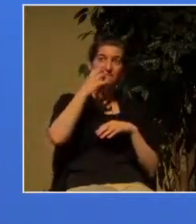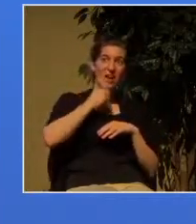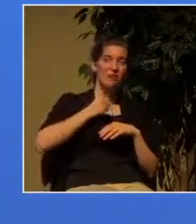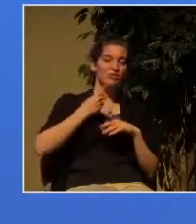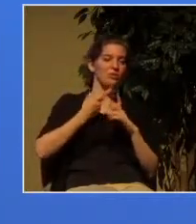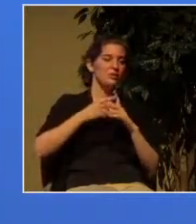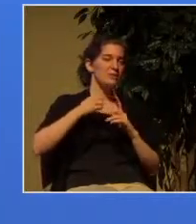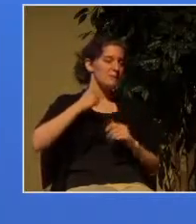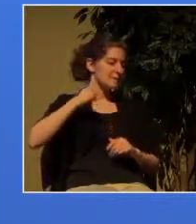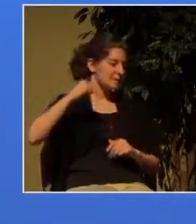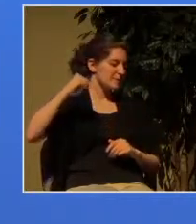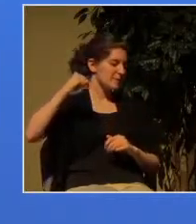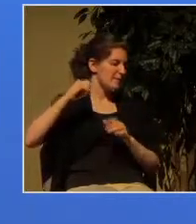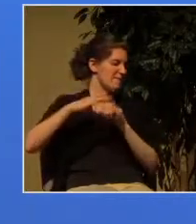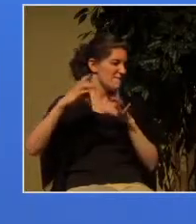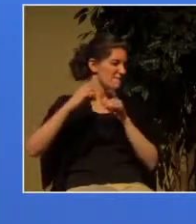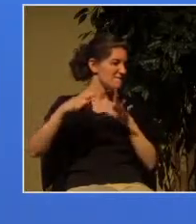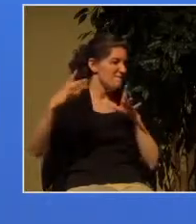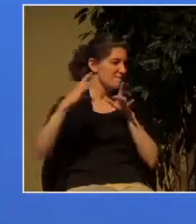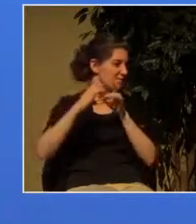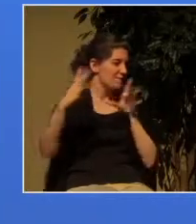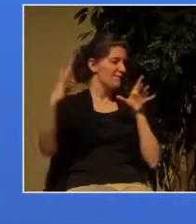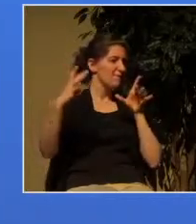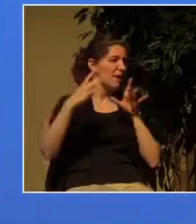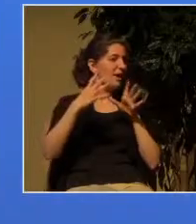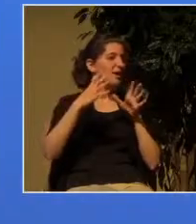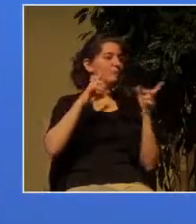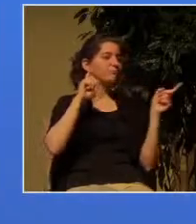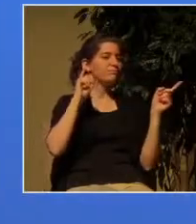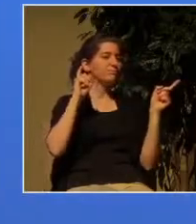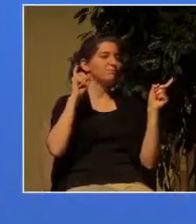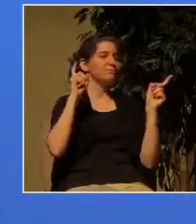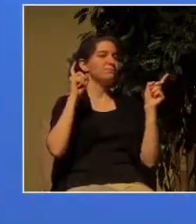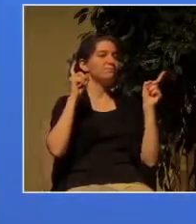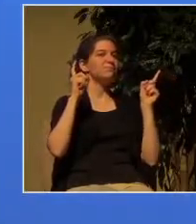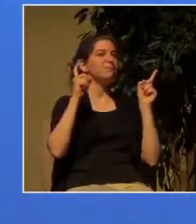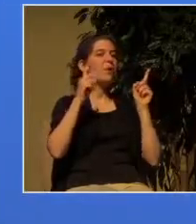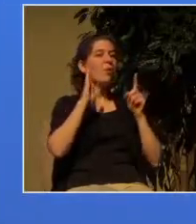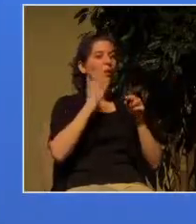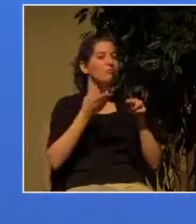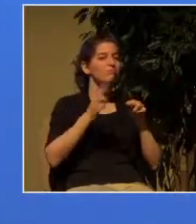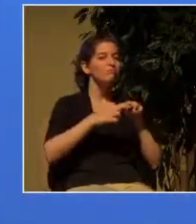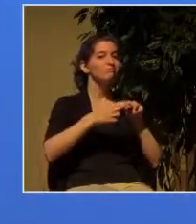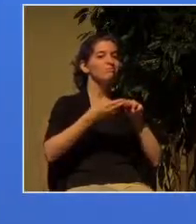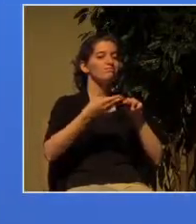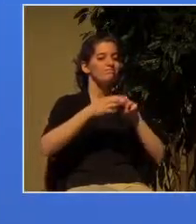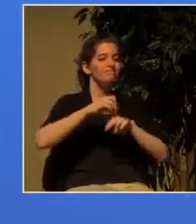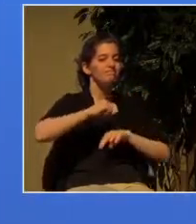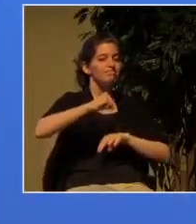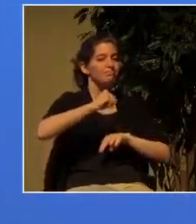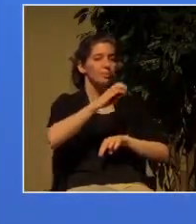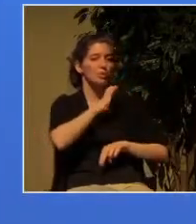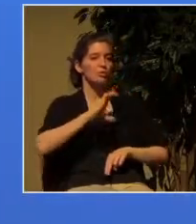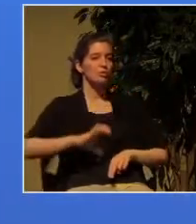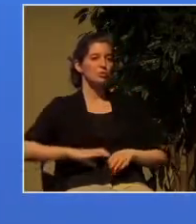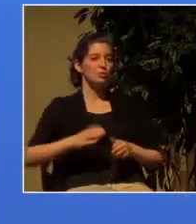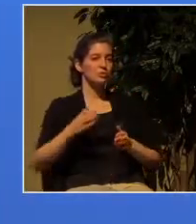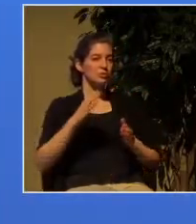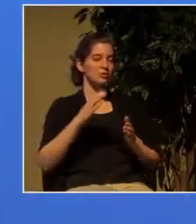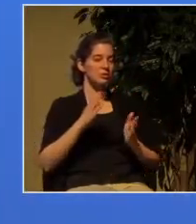resistance towards faith and towards people of faith is becoming more and more pronounced